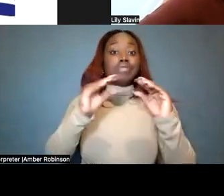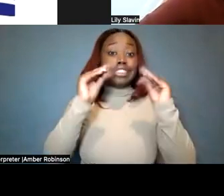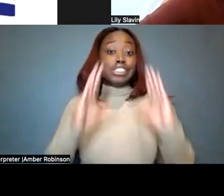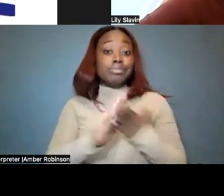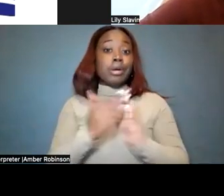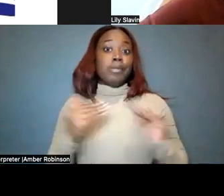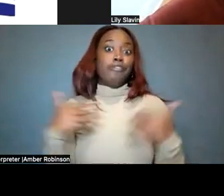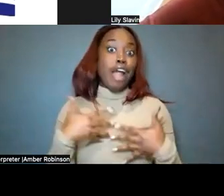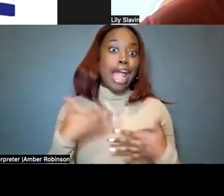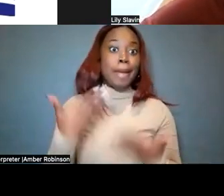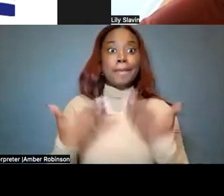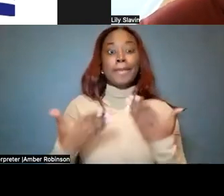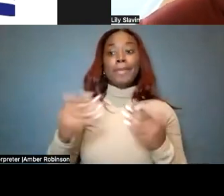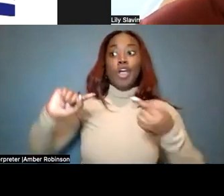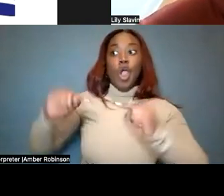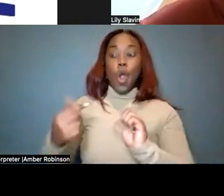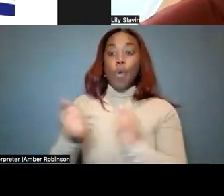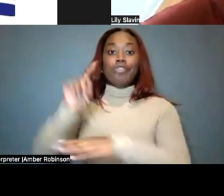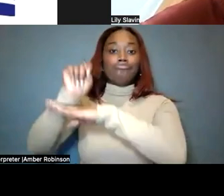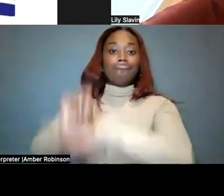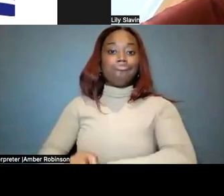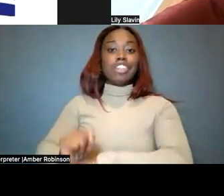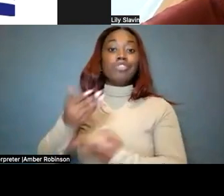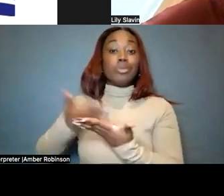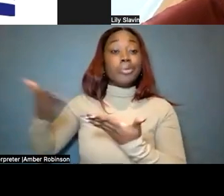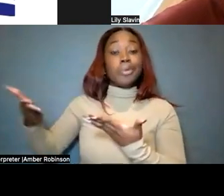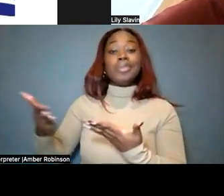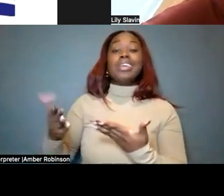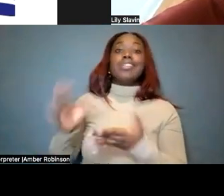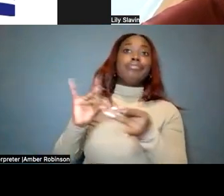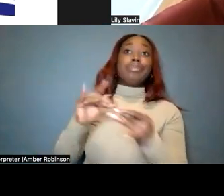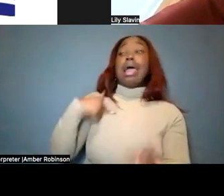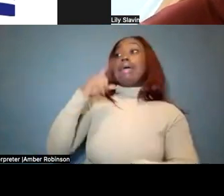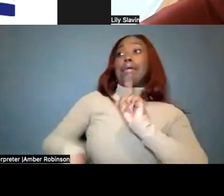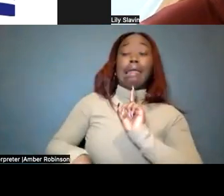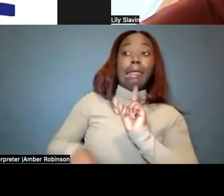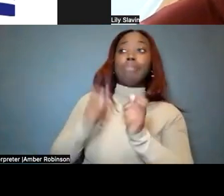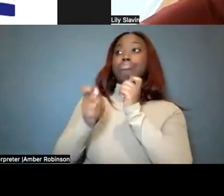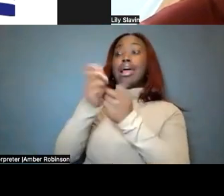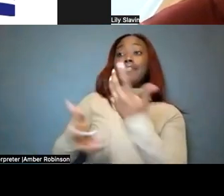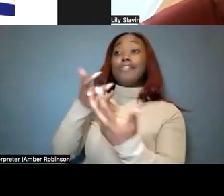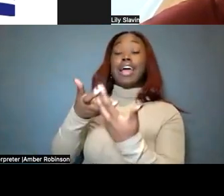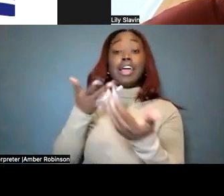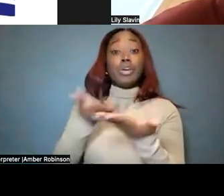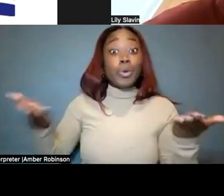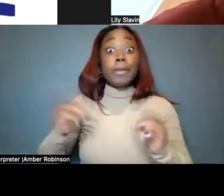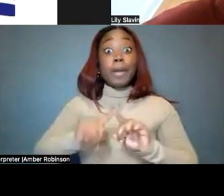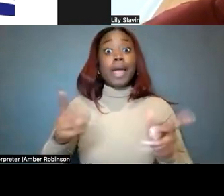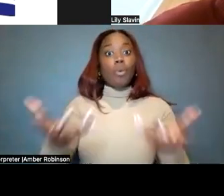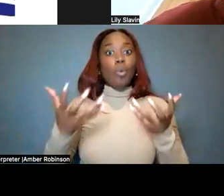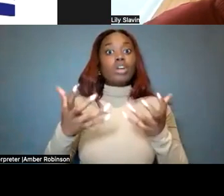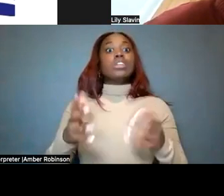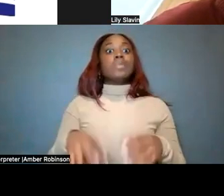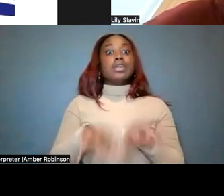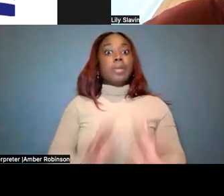with maybe the traditional equipment and they say they can't get this modified equipment. But I want to talk about the dignity of